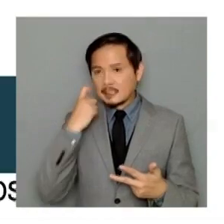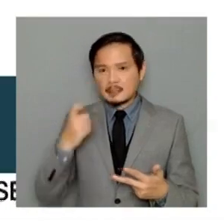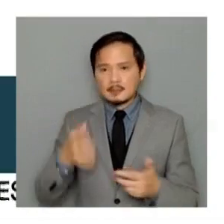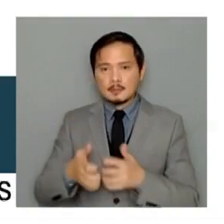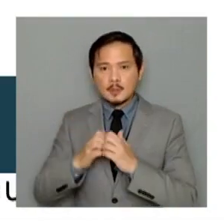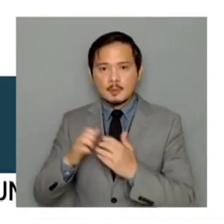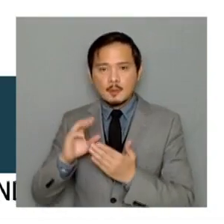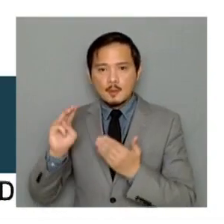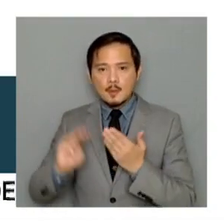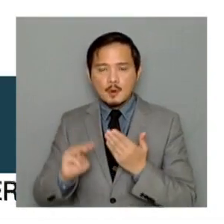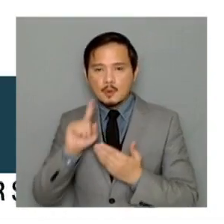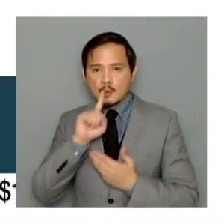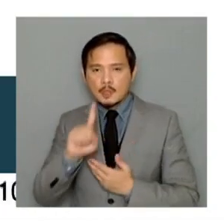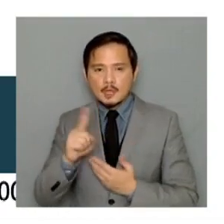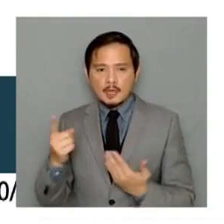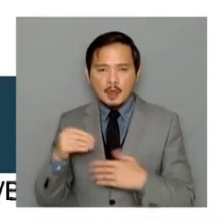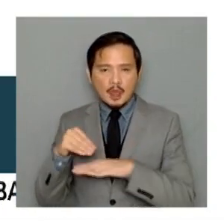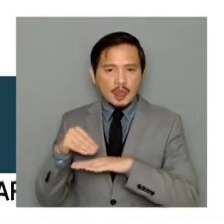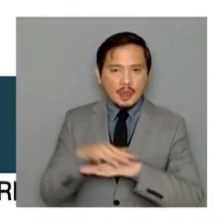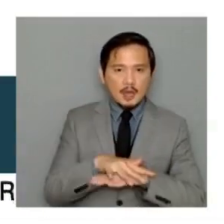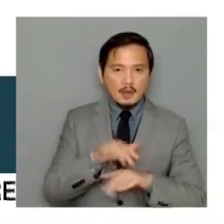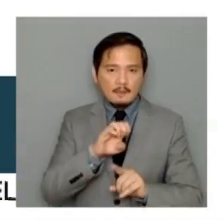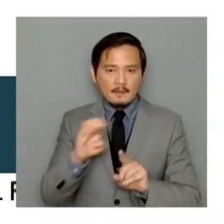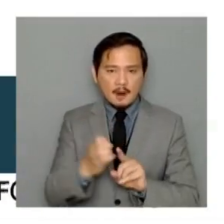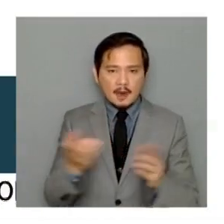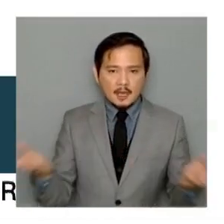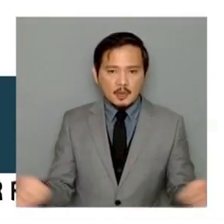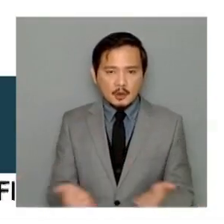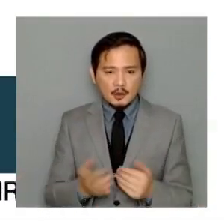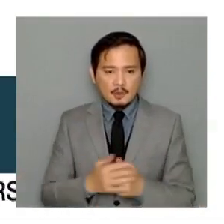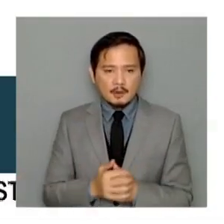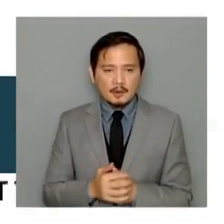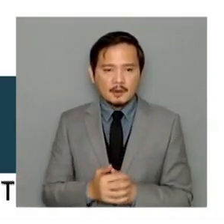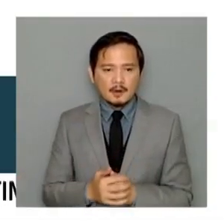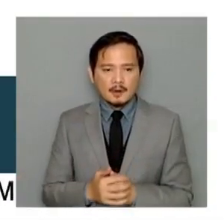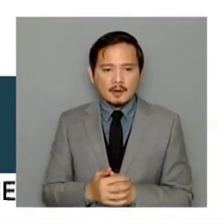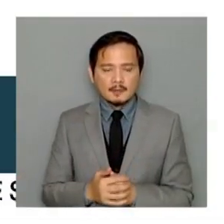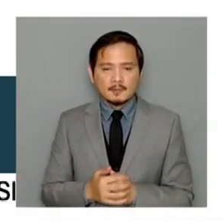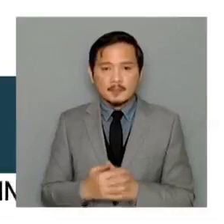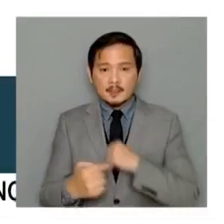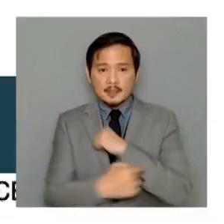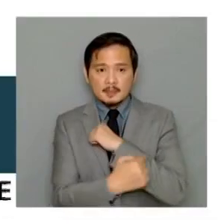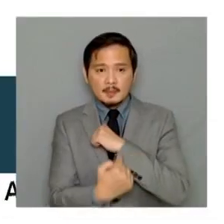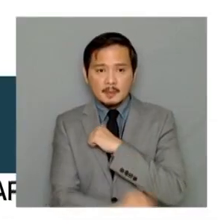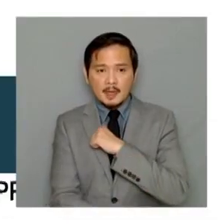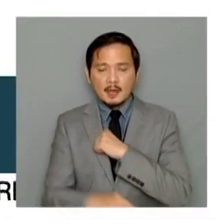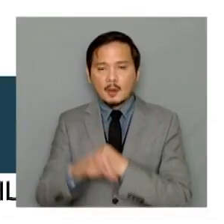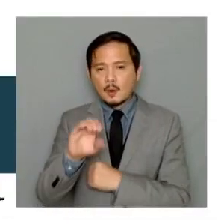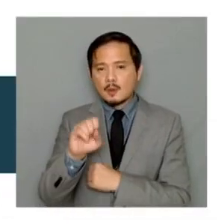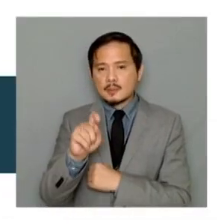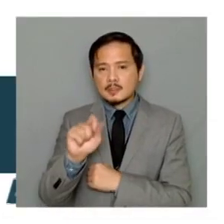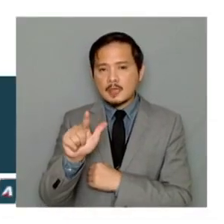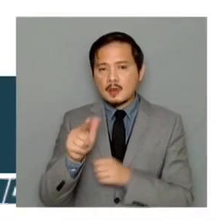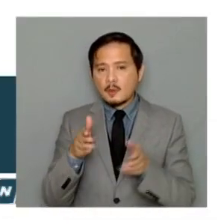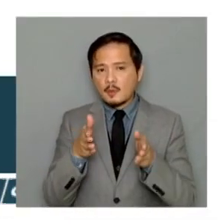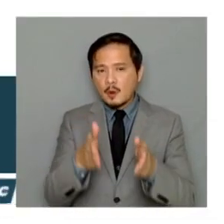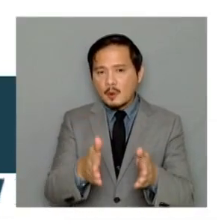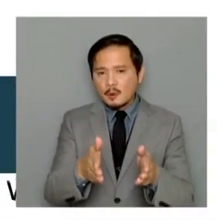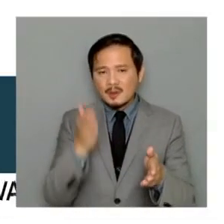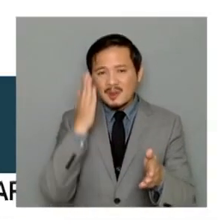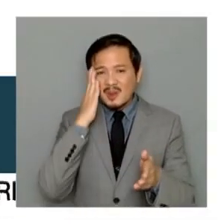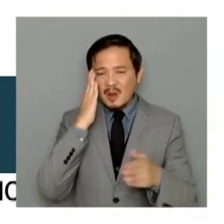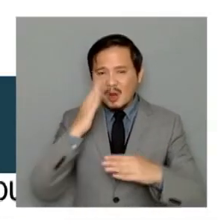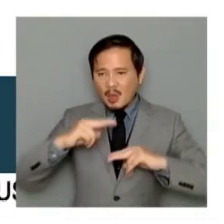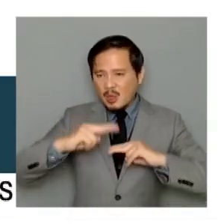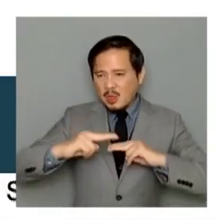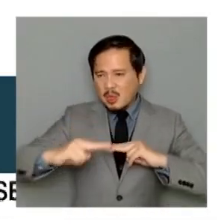very inimical to our environment here. The Zambales Coastal Road. They're building a road along the coast.